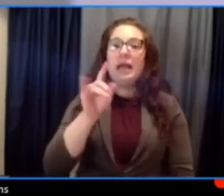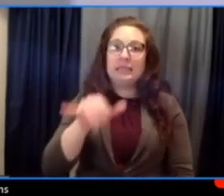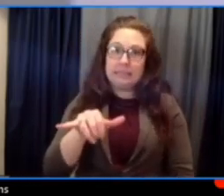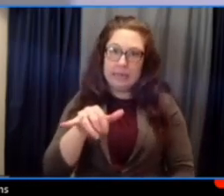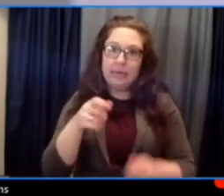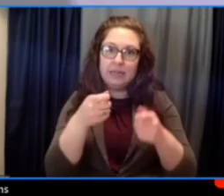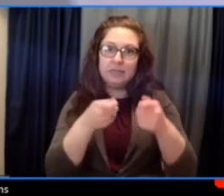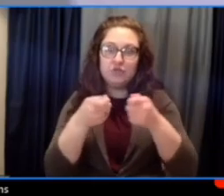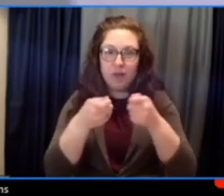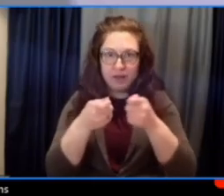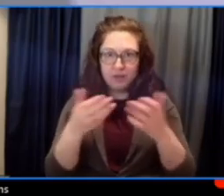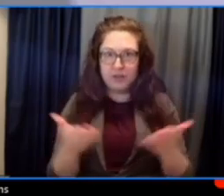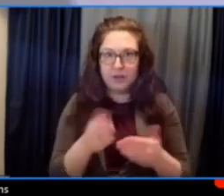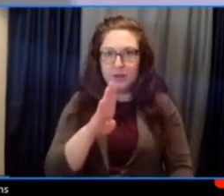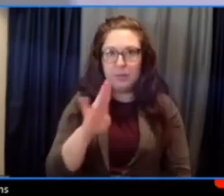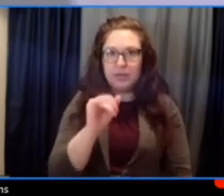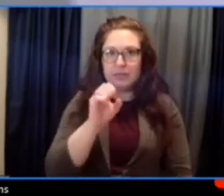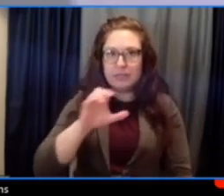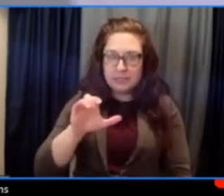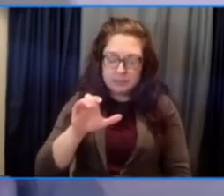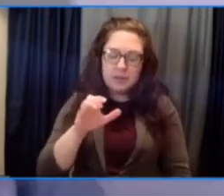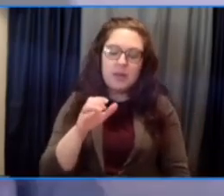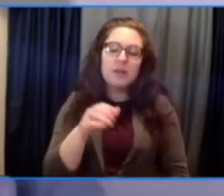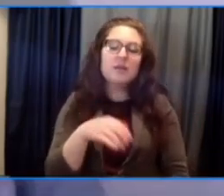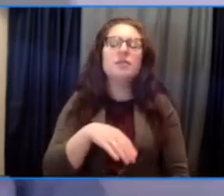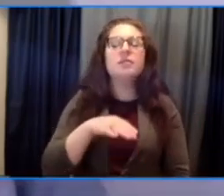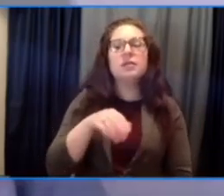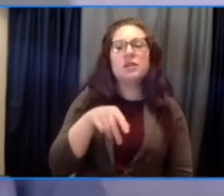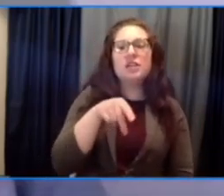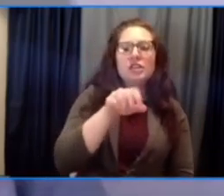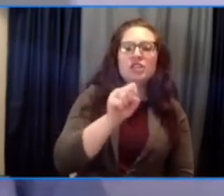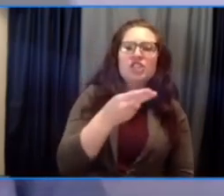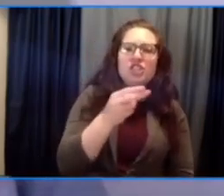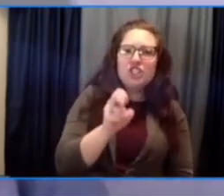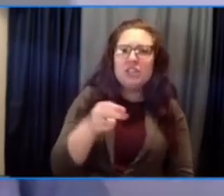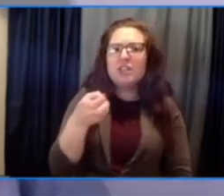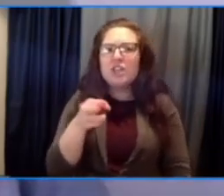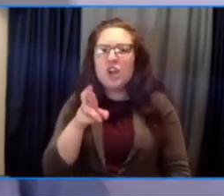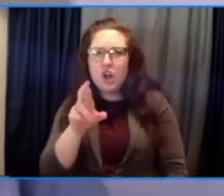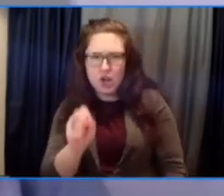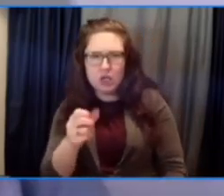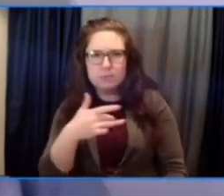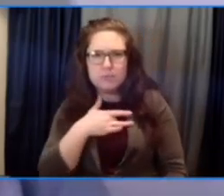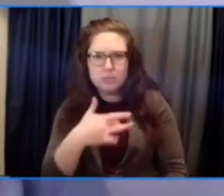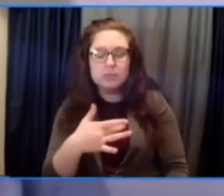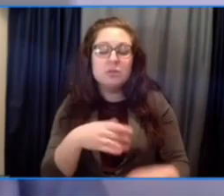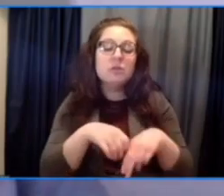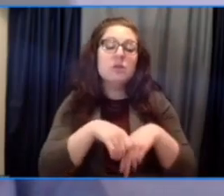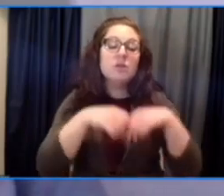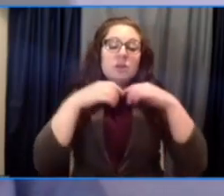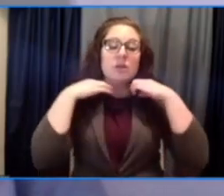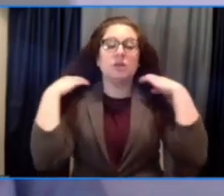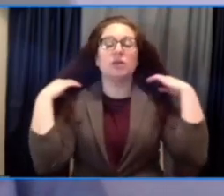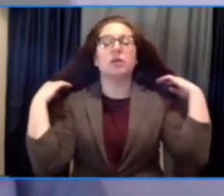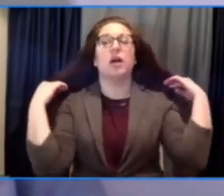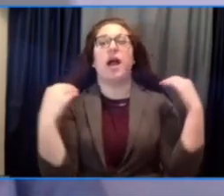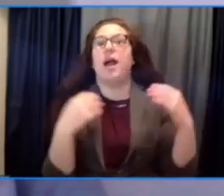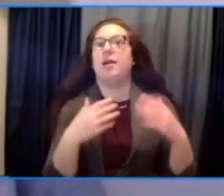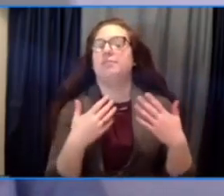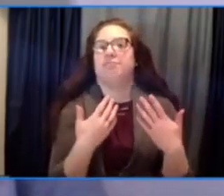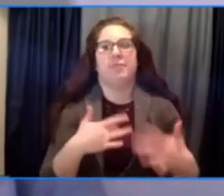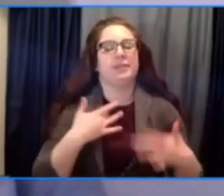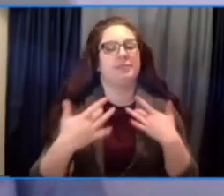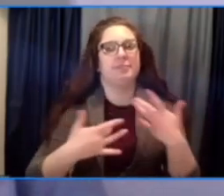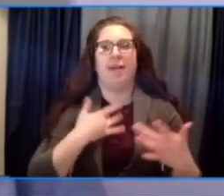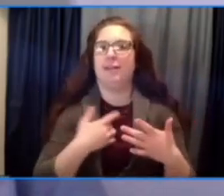her pronouns. And I'm very, very excited to be starting this conference off with a wonderful conversation with